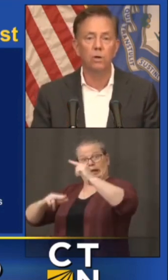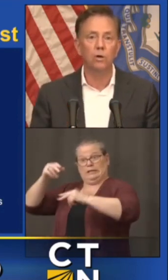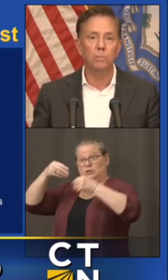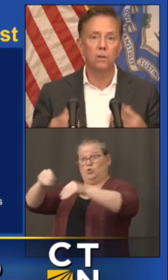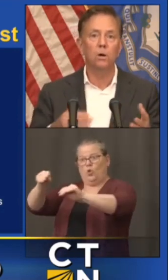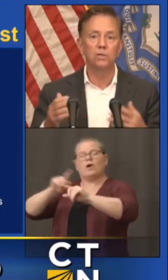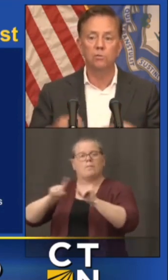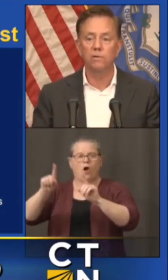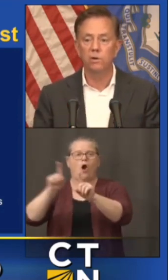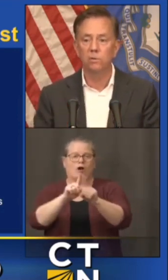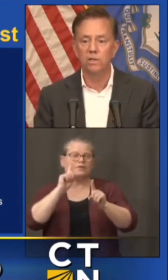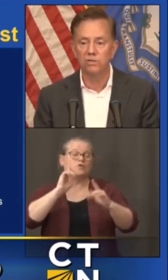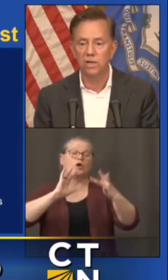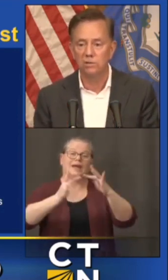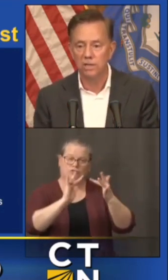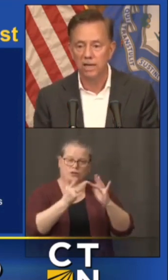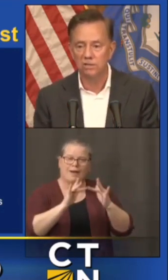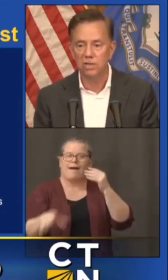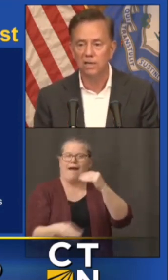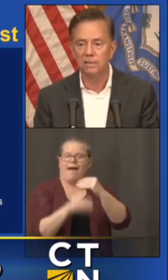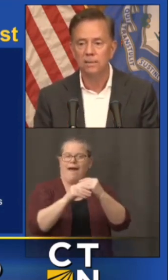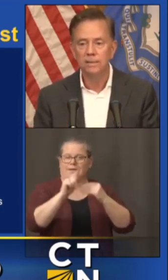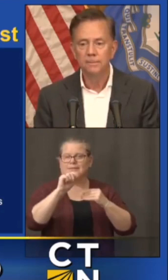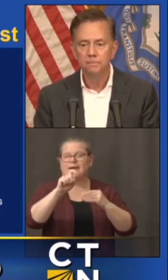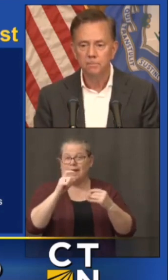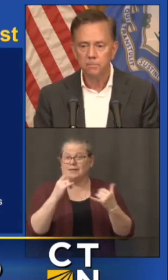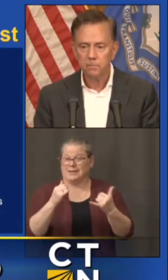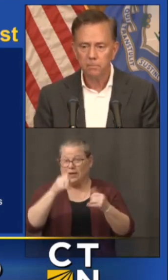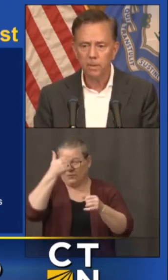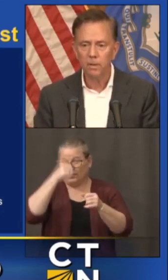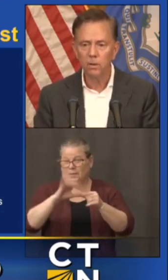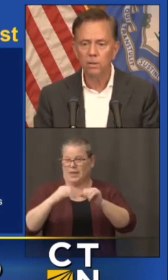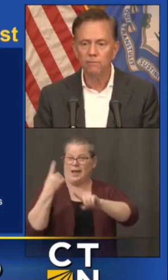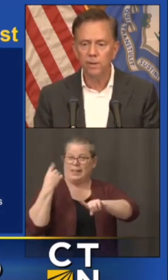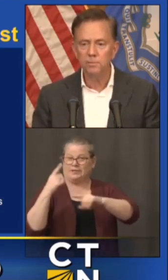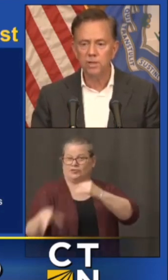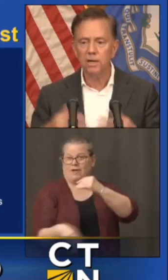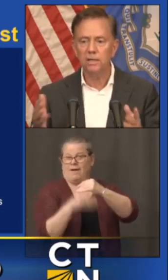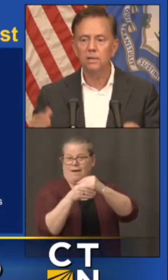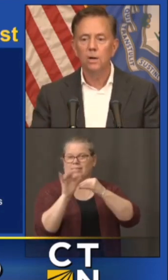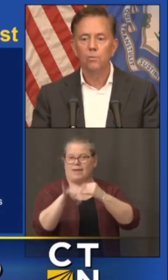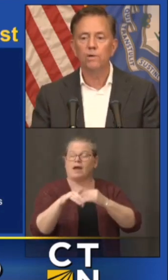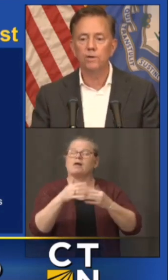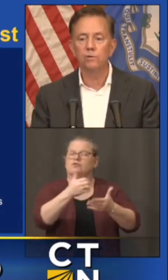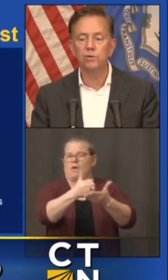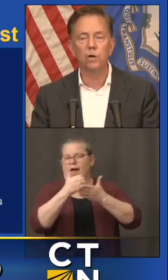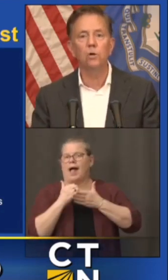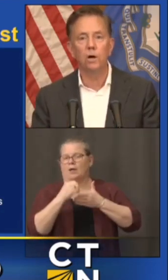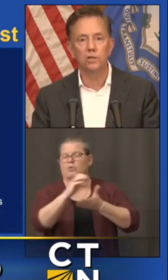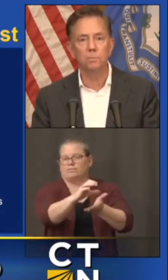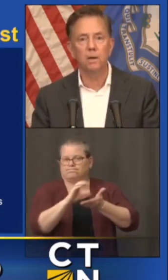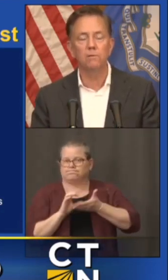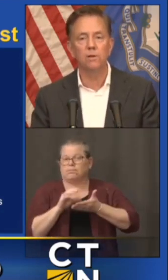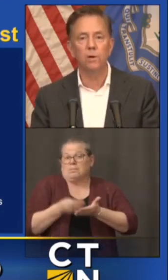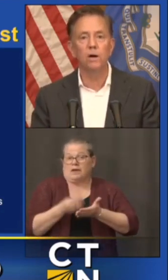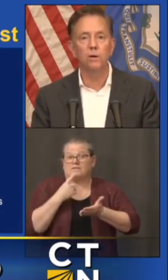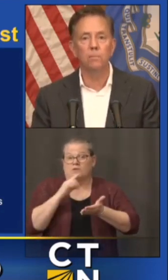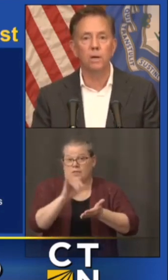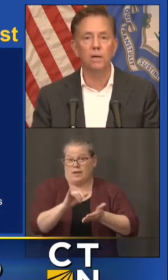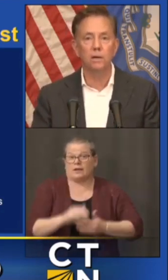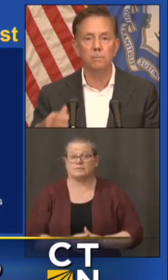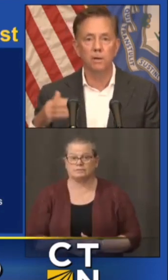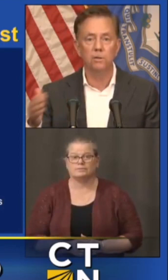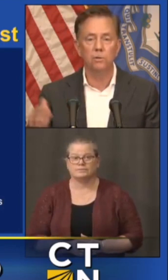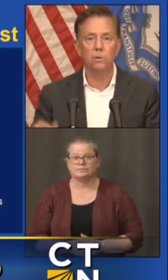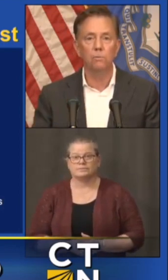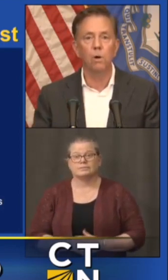amount of what could have been lost revenue in the sales tax side on the flip side we've reduced our costs by over 300